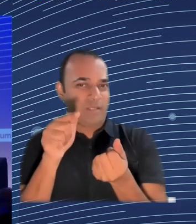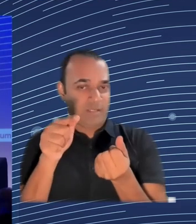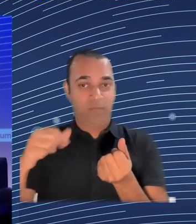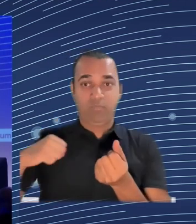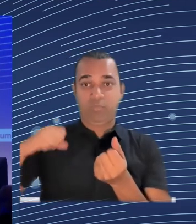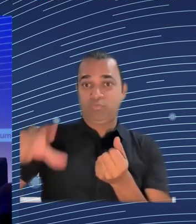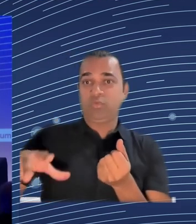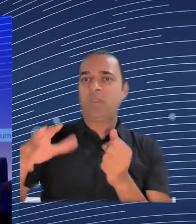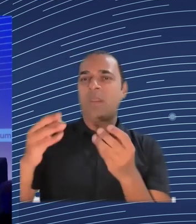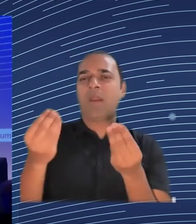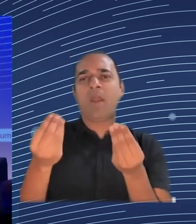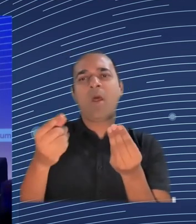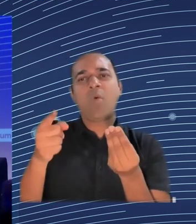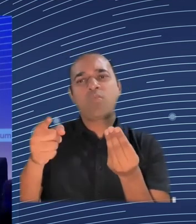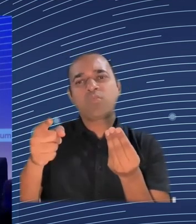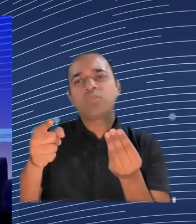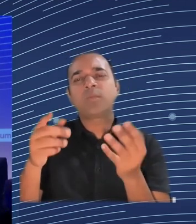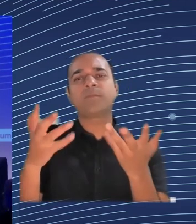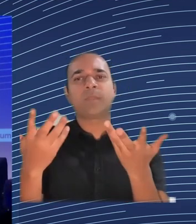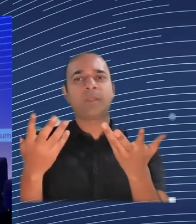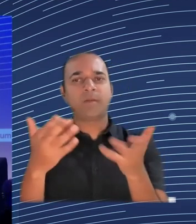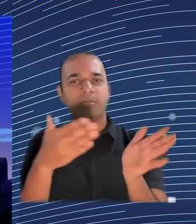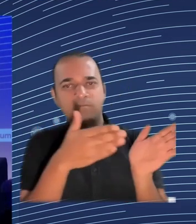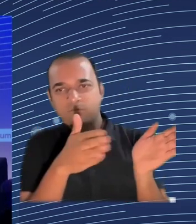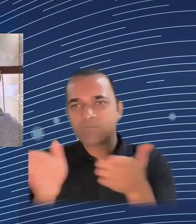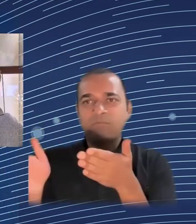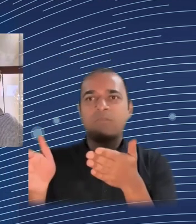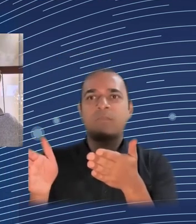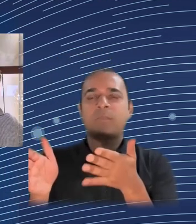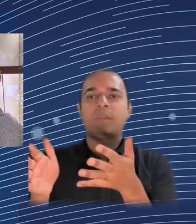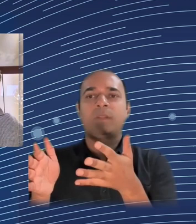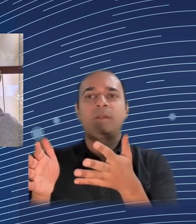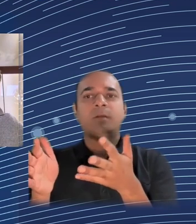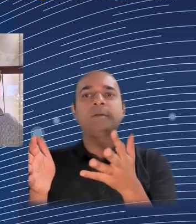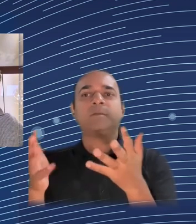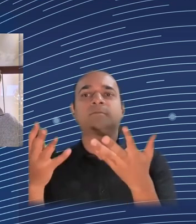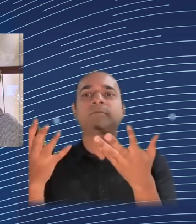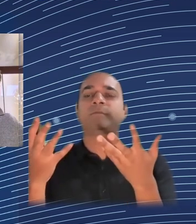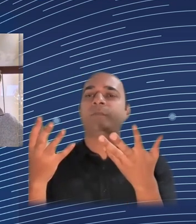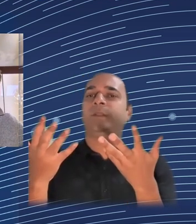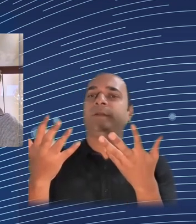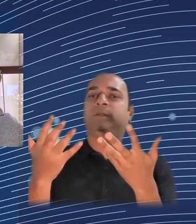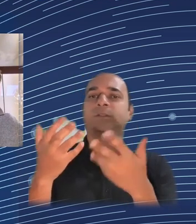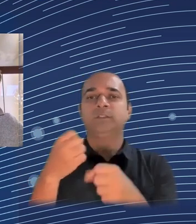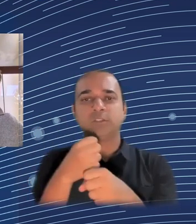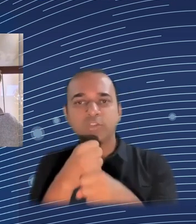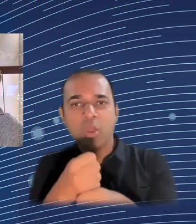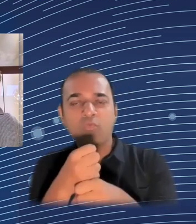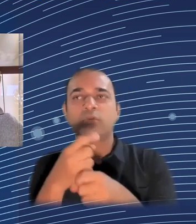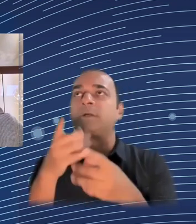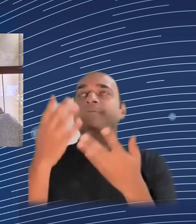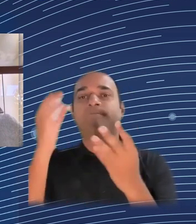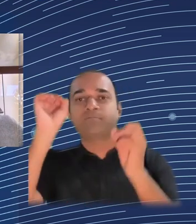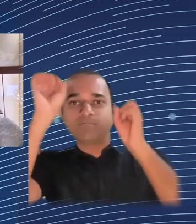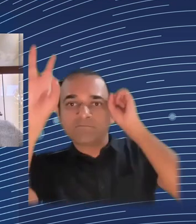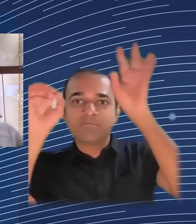have a question here. If cohesion budget will be less in the future, what should remain as a priority? And what could become,